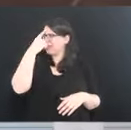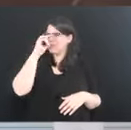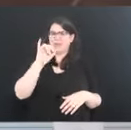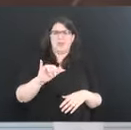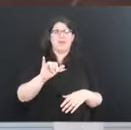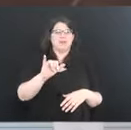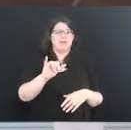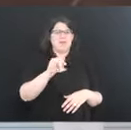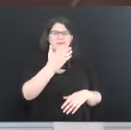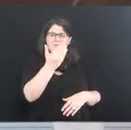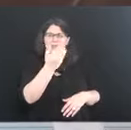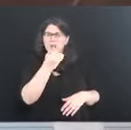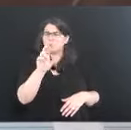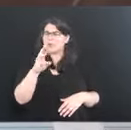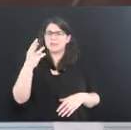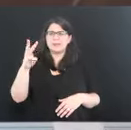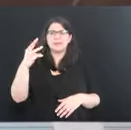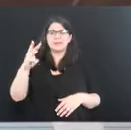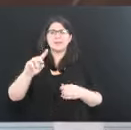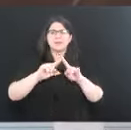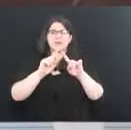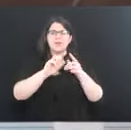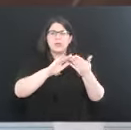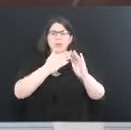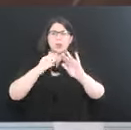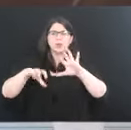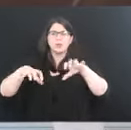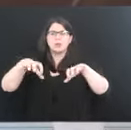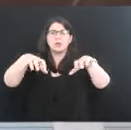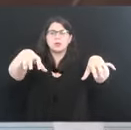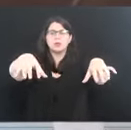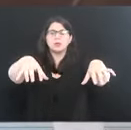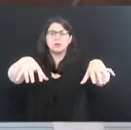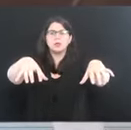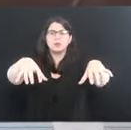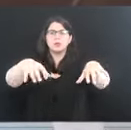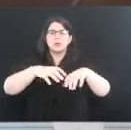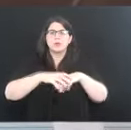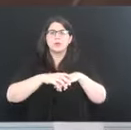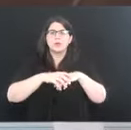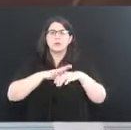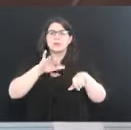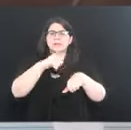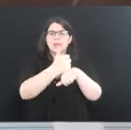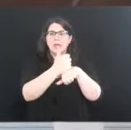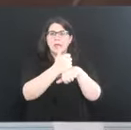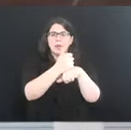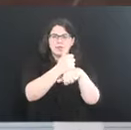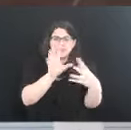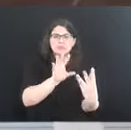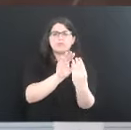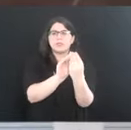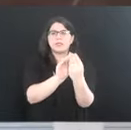communities in West Virginia where we set up calls with the community to get input in terms of the substance